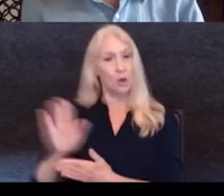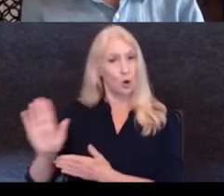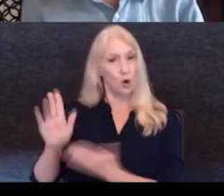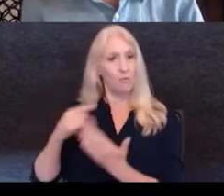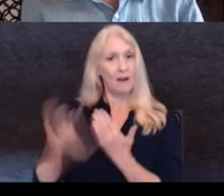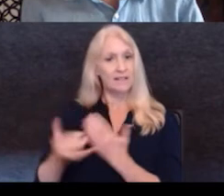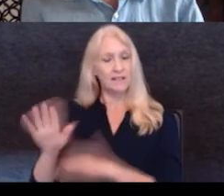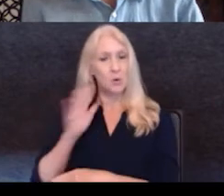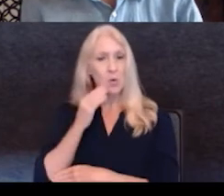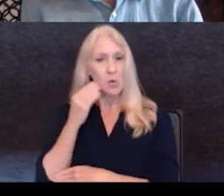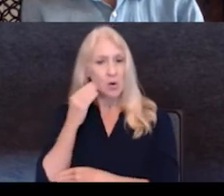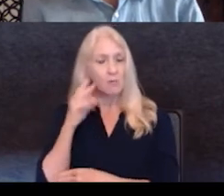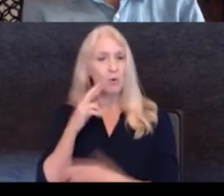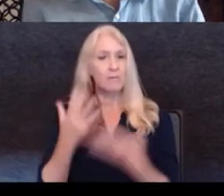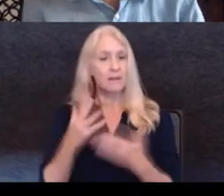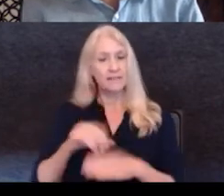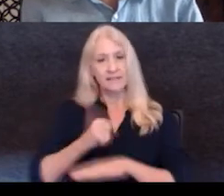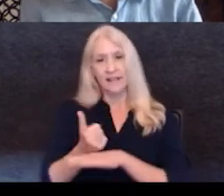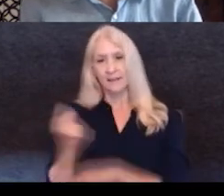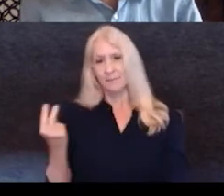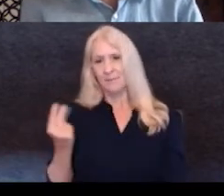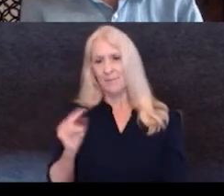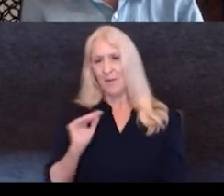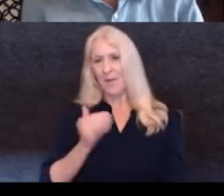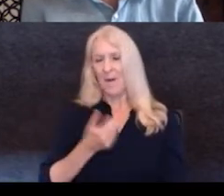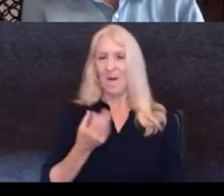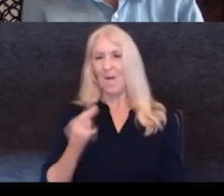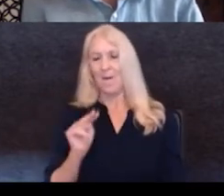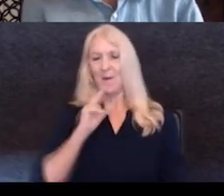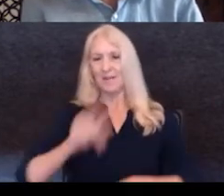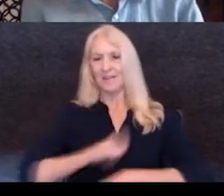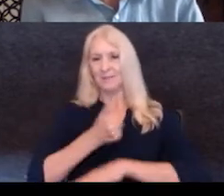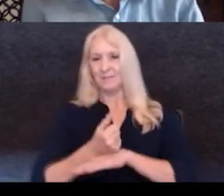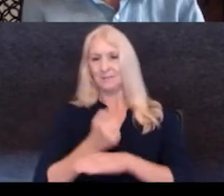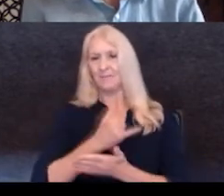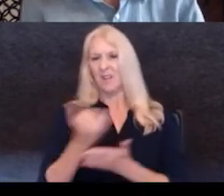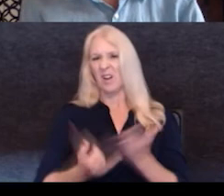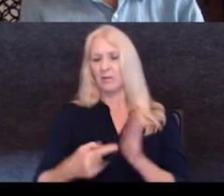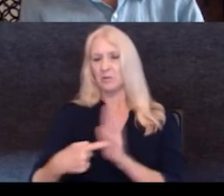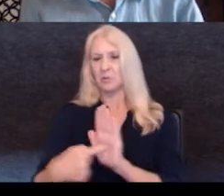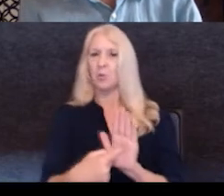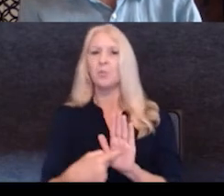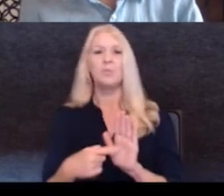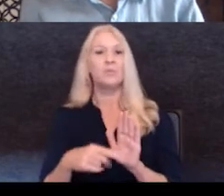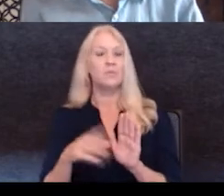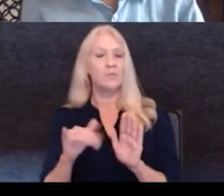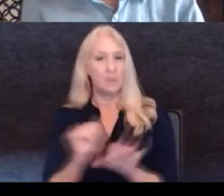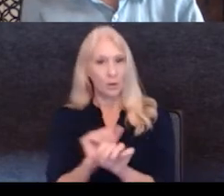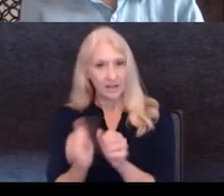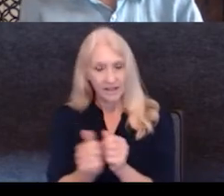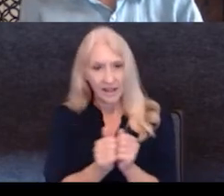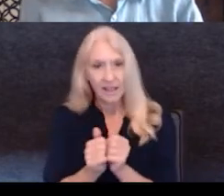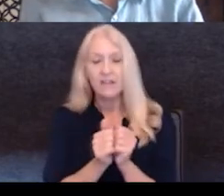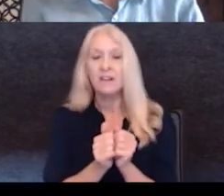by kind of, uh, doing our own little, uh, installations just with, um, uh, collaborating together